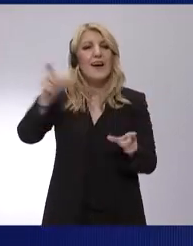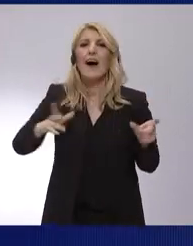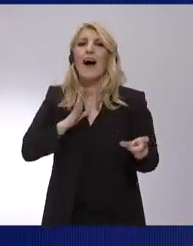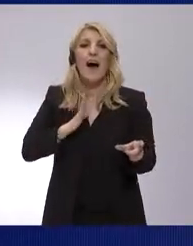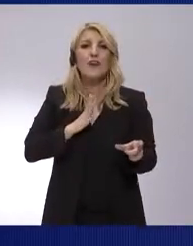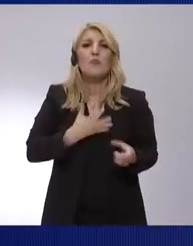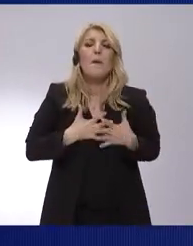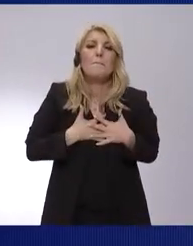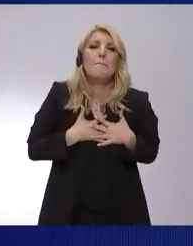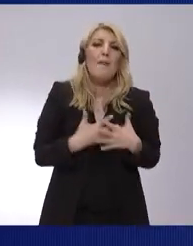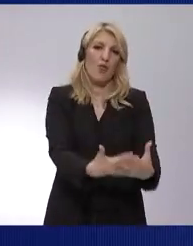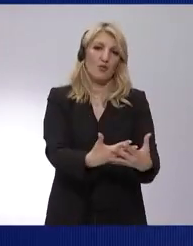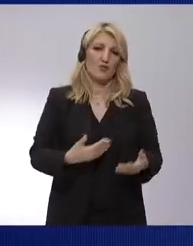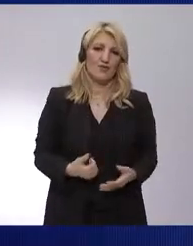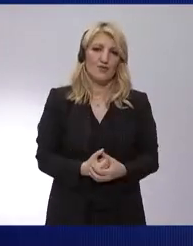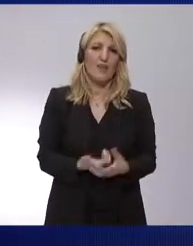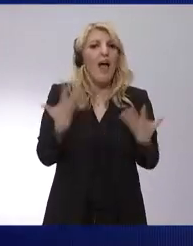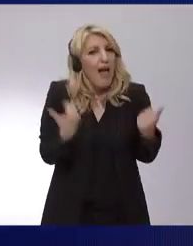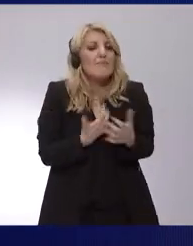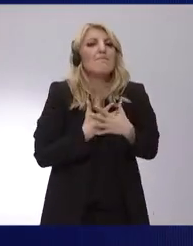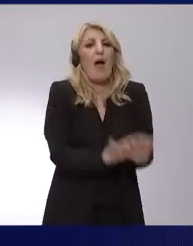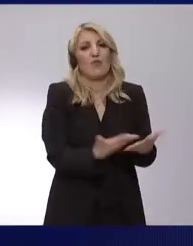of Vangelis Maimarakis.